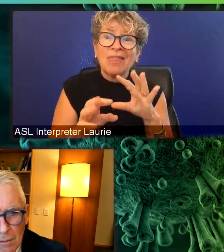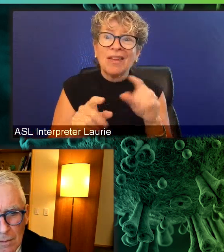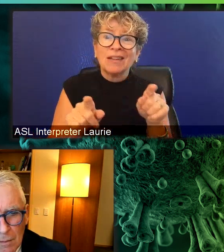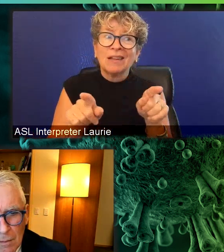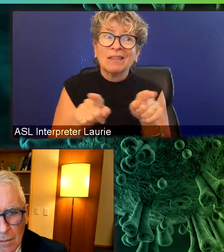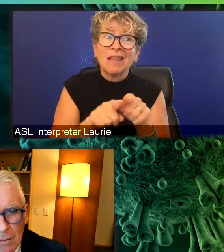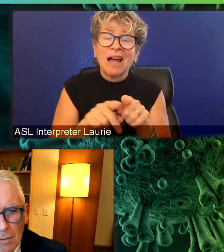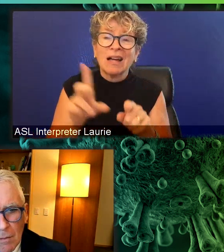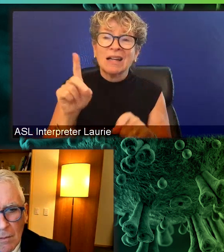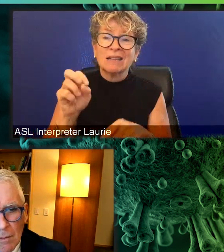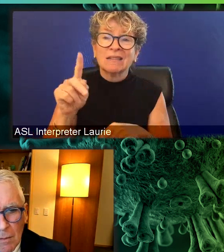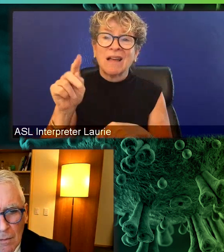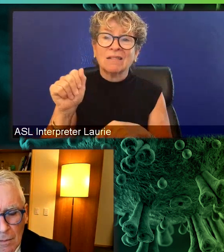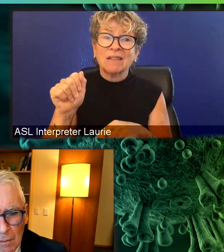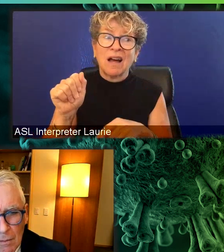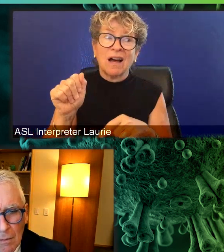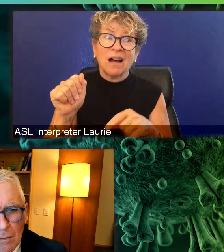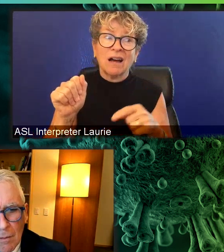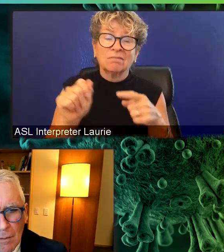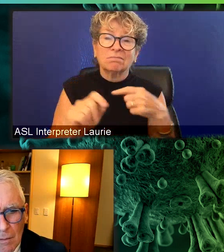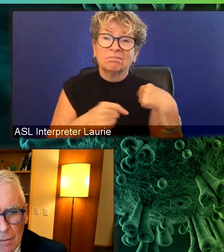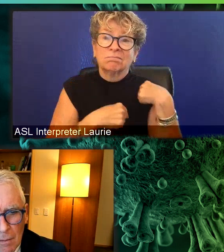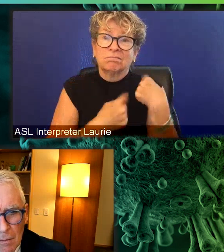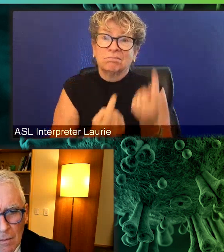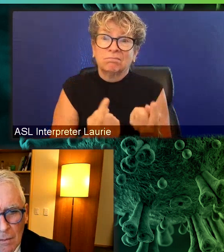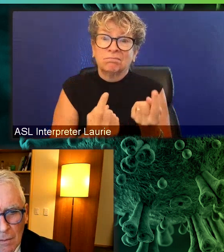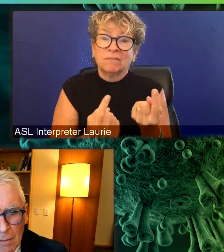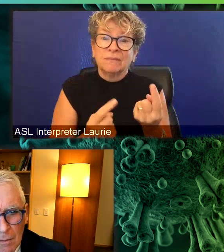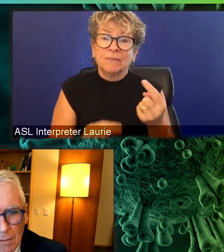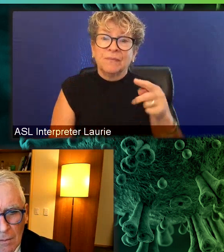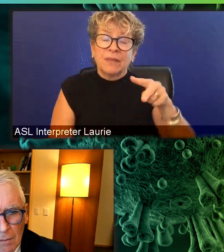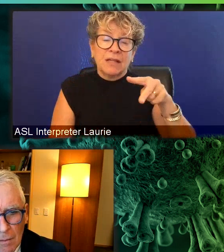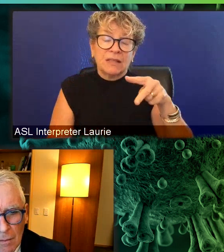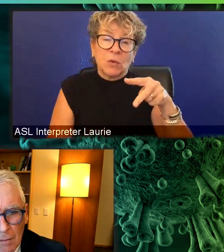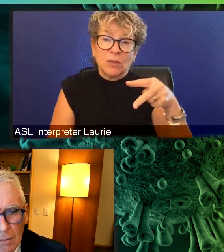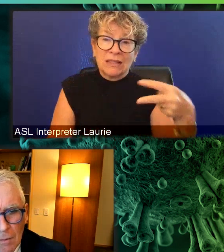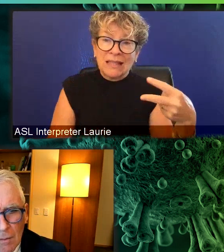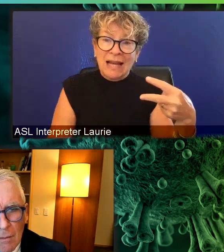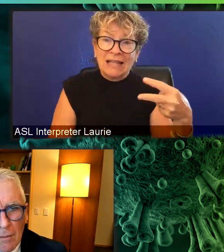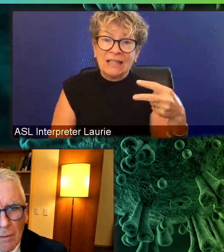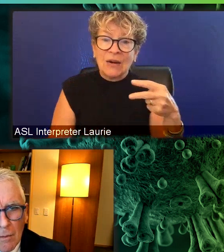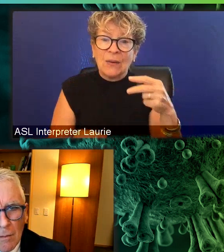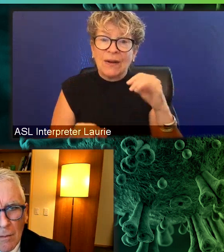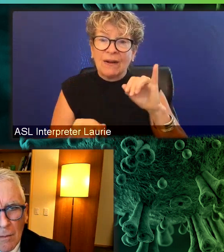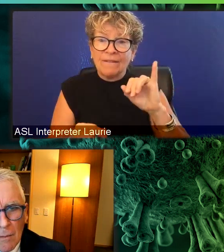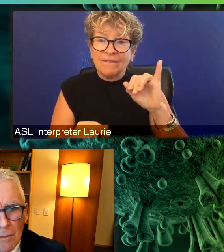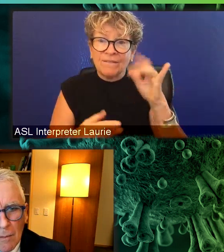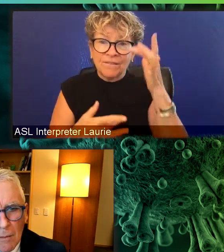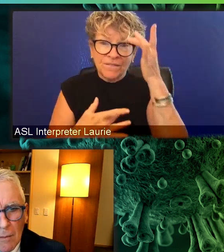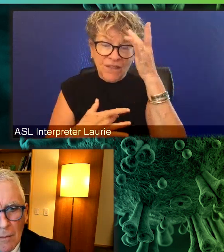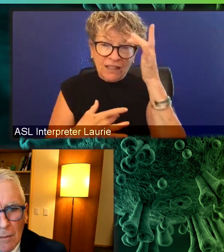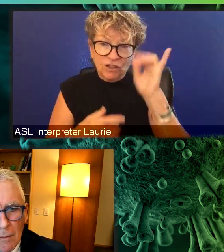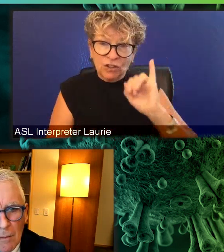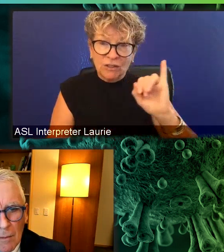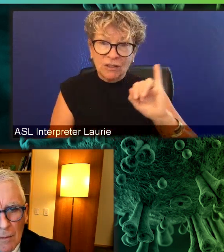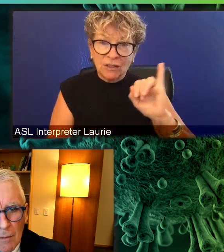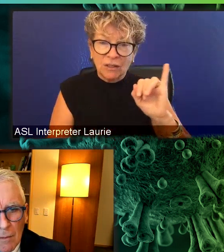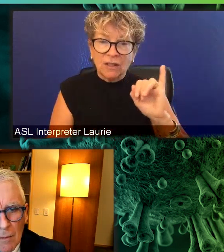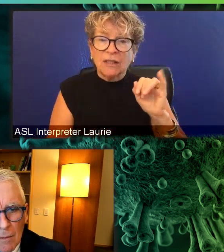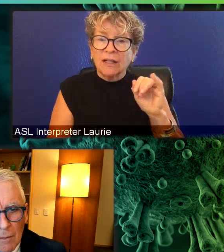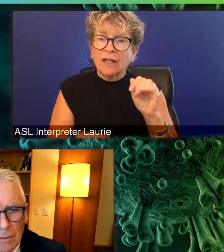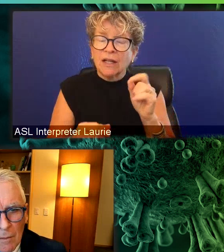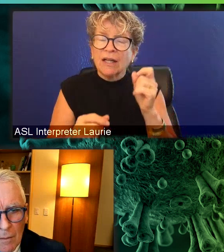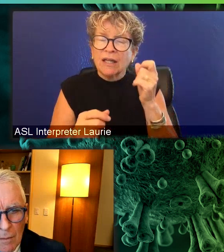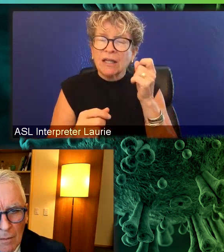this concept of R naught of the number of, um, secondary infections that one infection causes that gives you an idea of how hard it is to control, um,